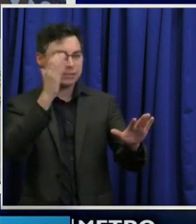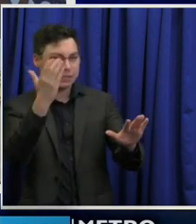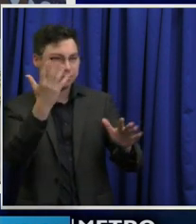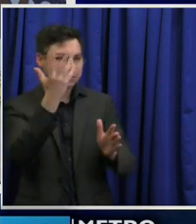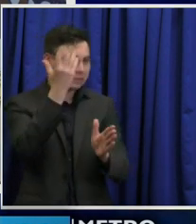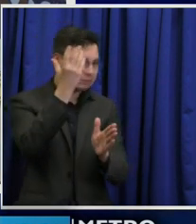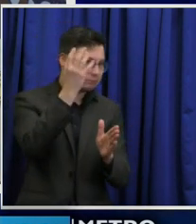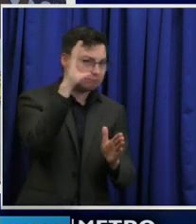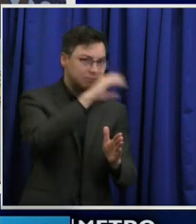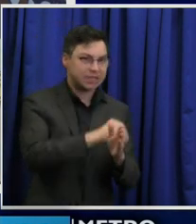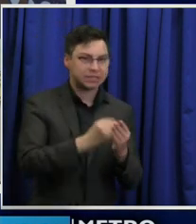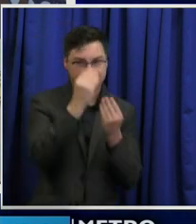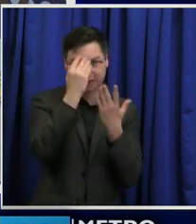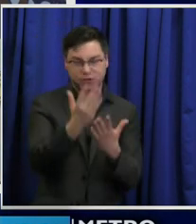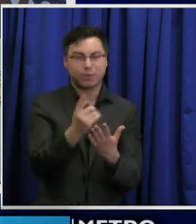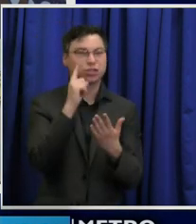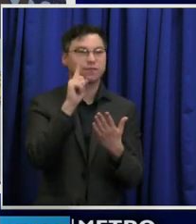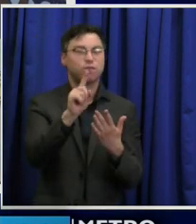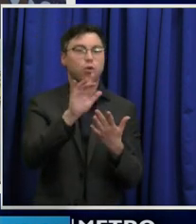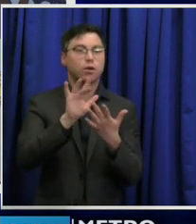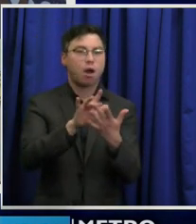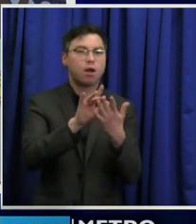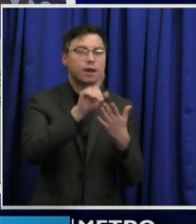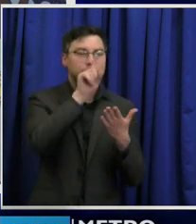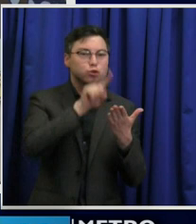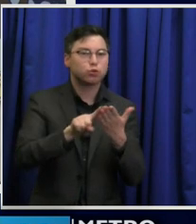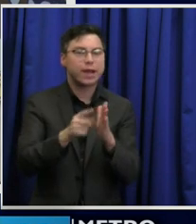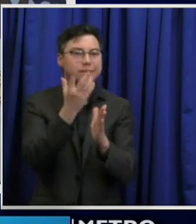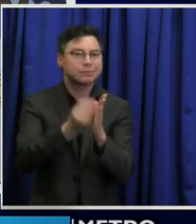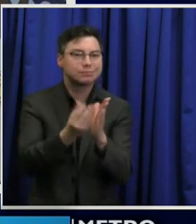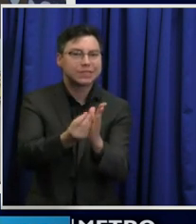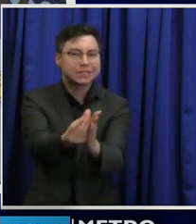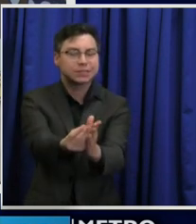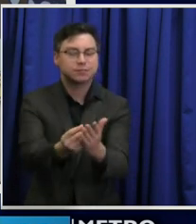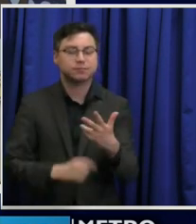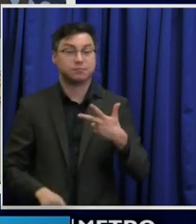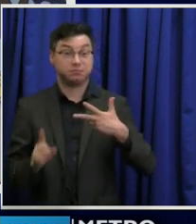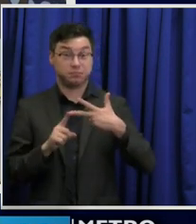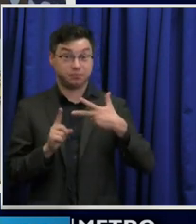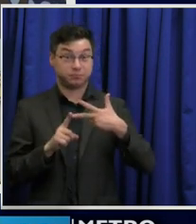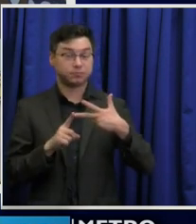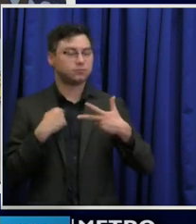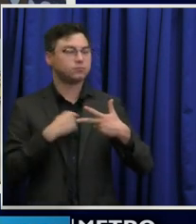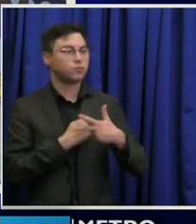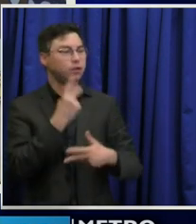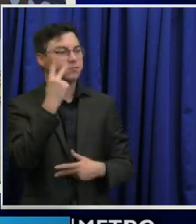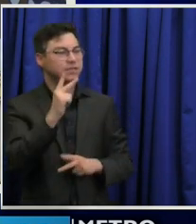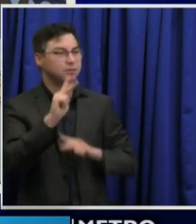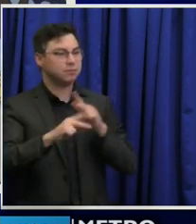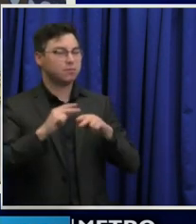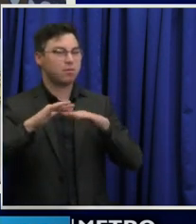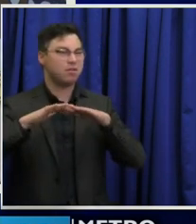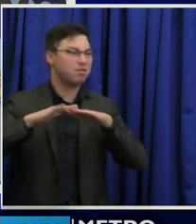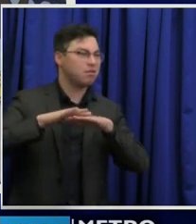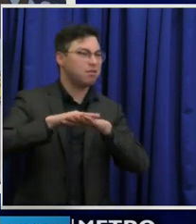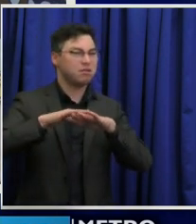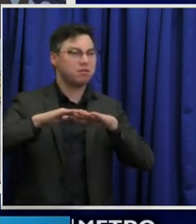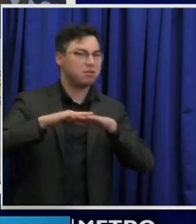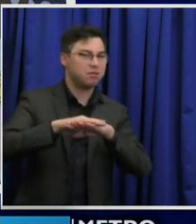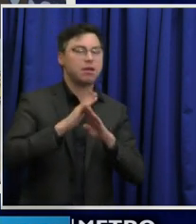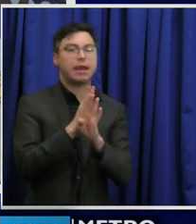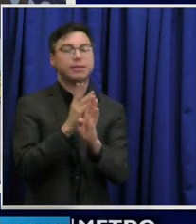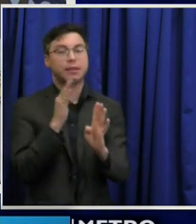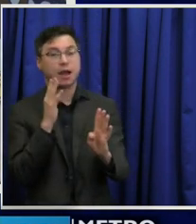contact tracing? And my final question is, um, we've seen people overcrowded in lines trying to get into